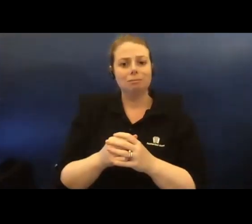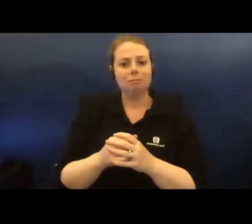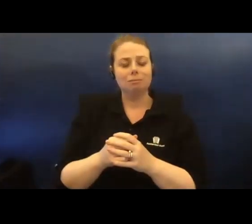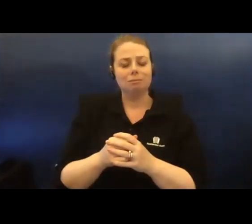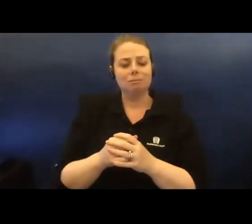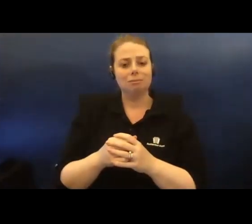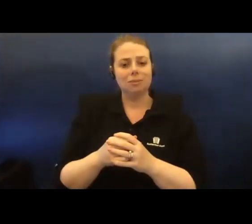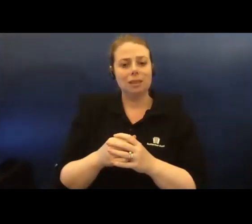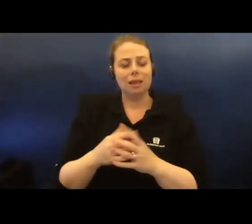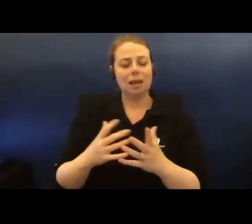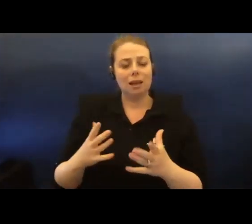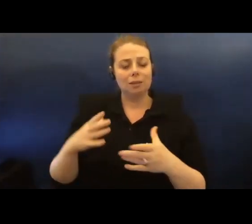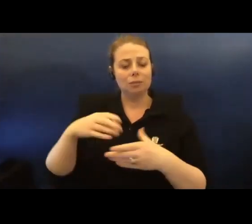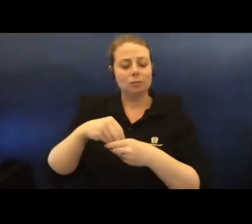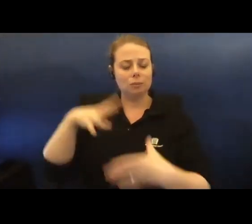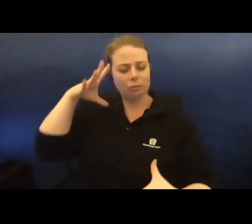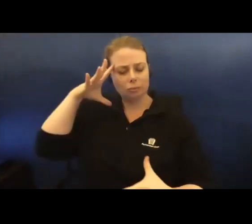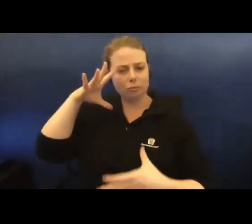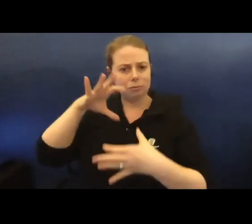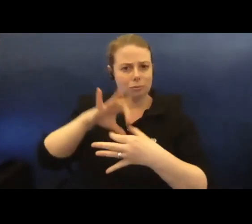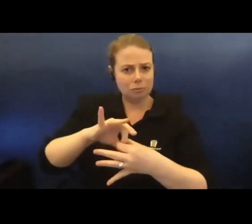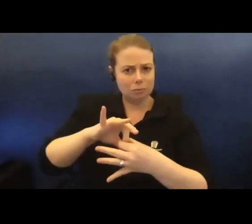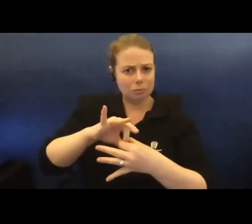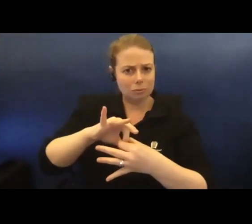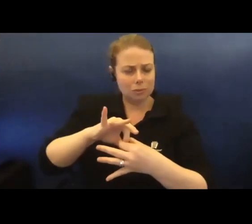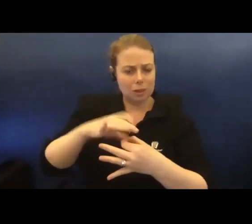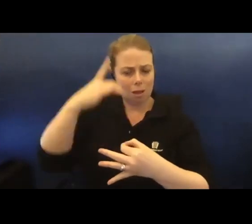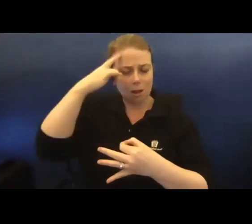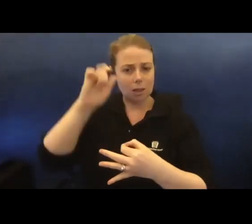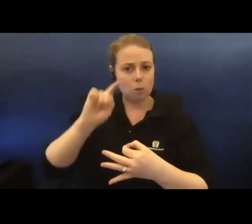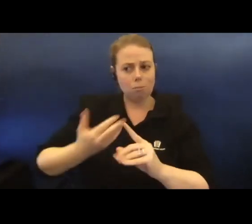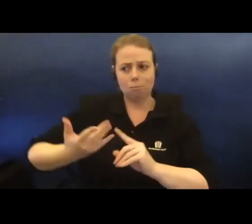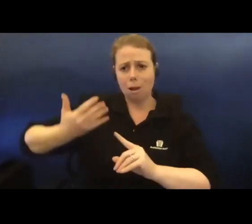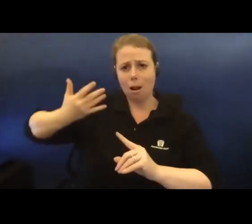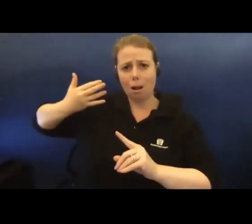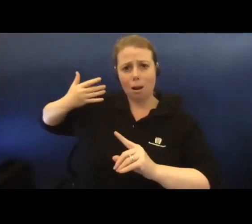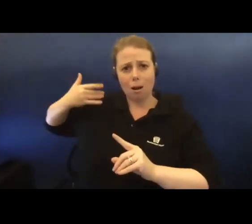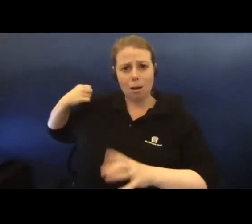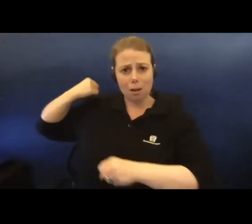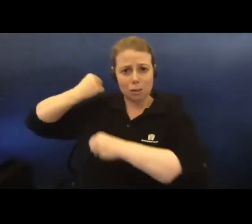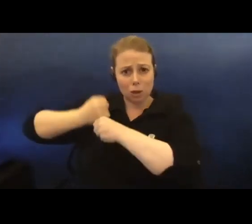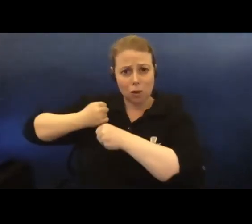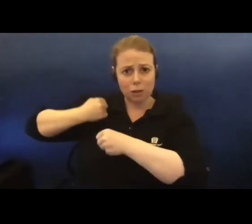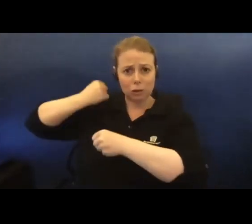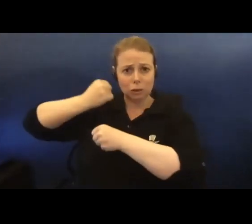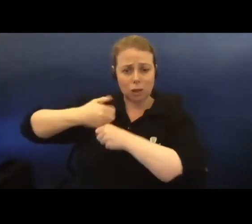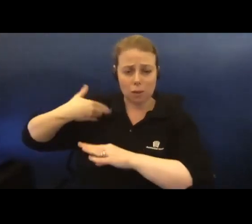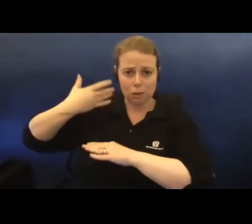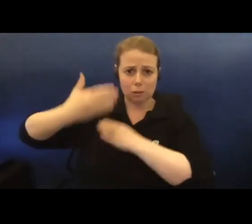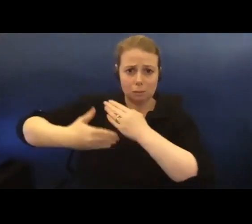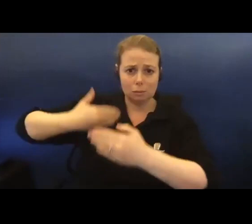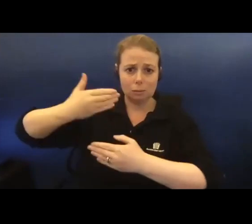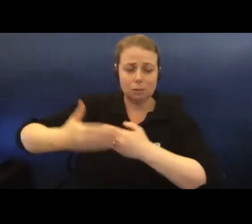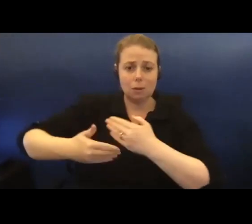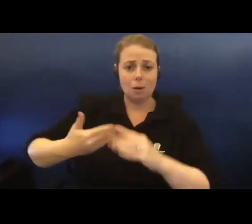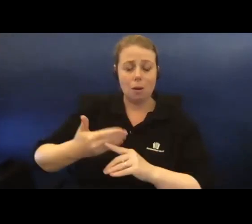in the idea that before, you know, for many, many generations before the VCA and the University of Melbourne were even thought of,